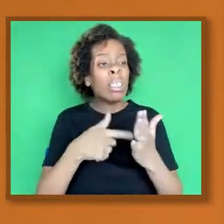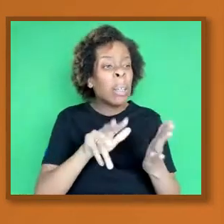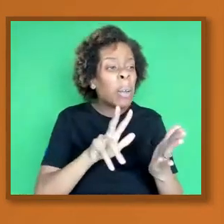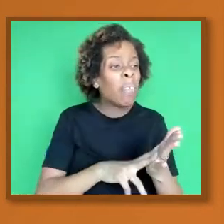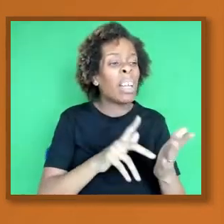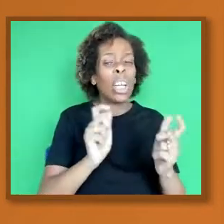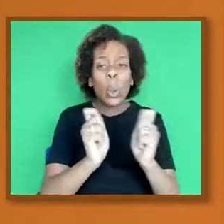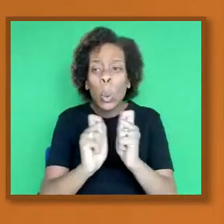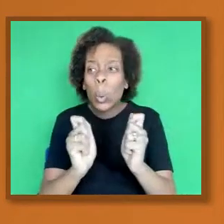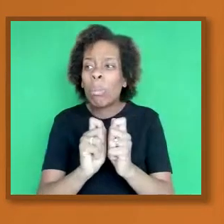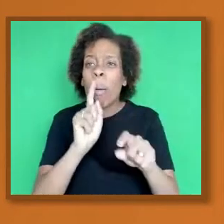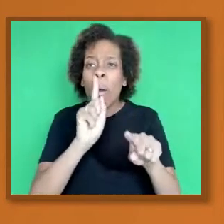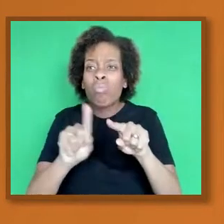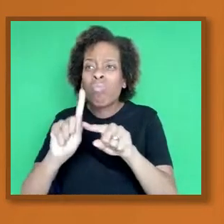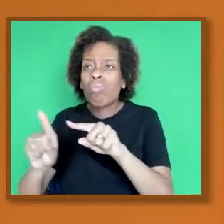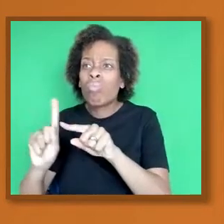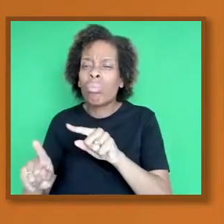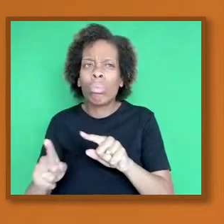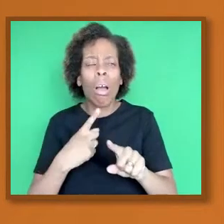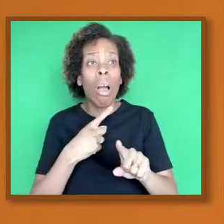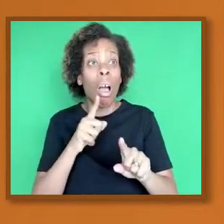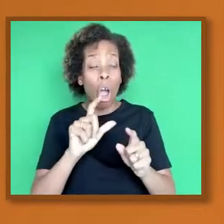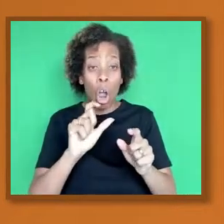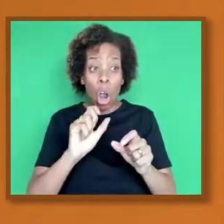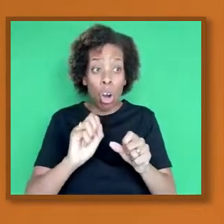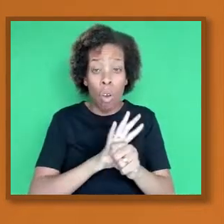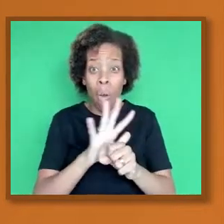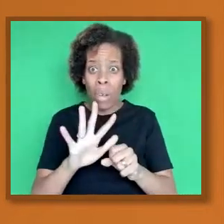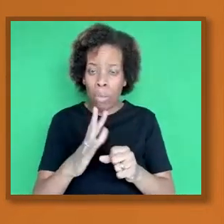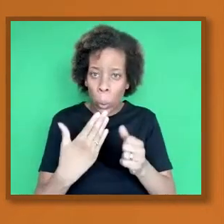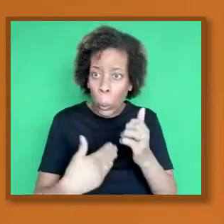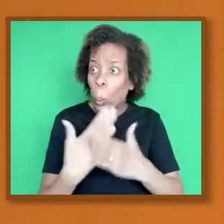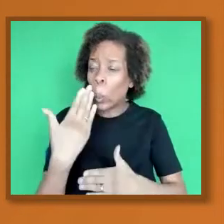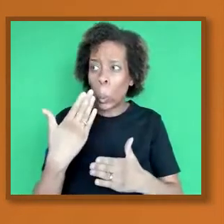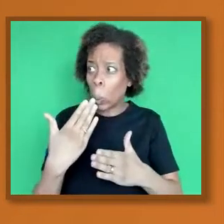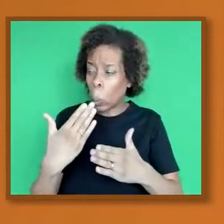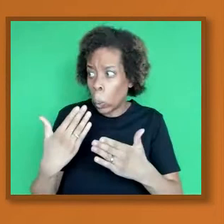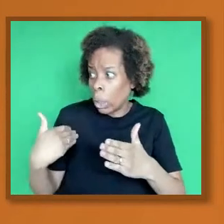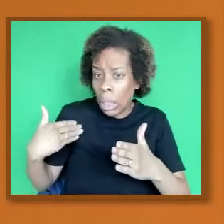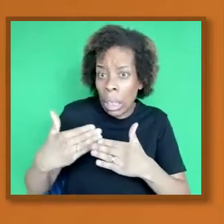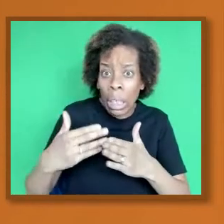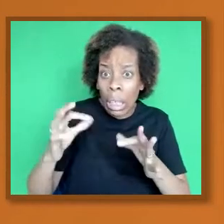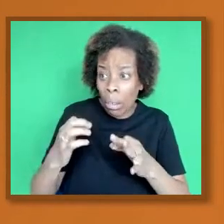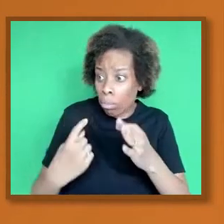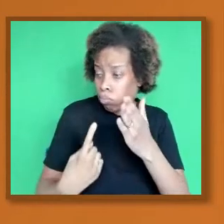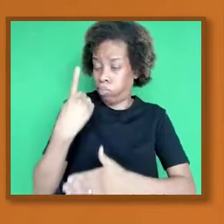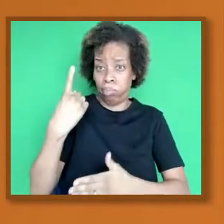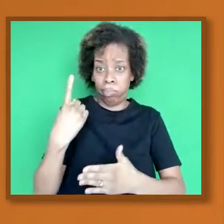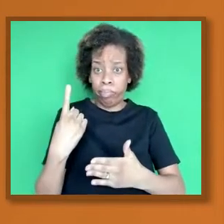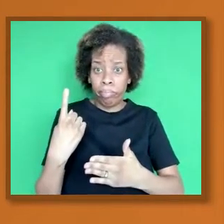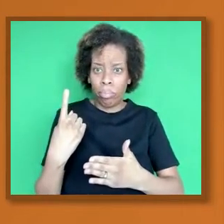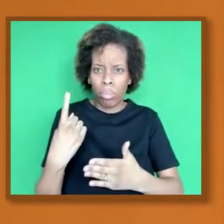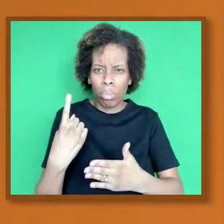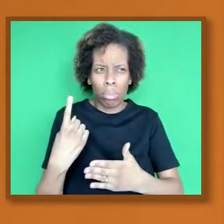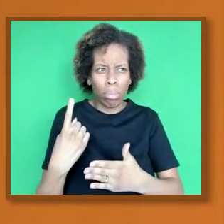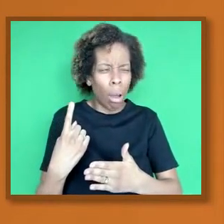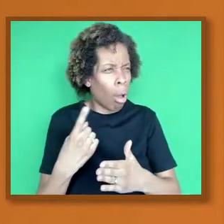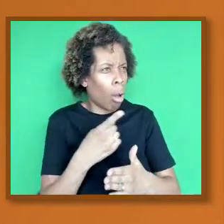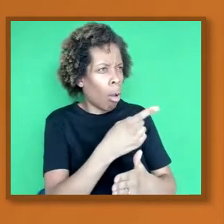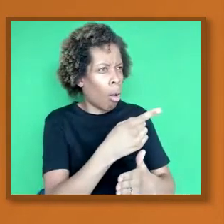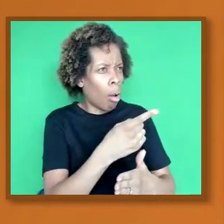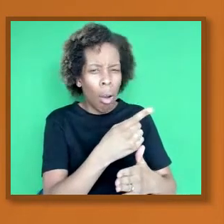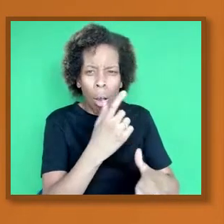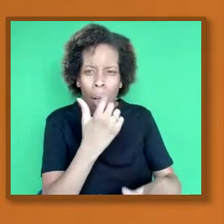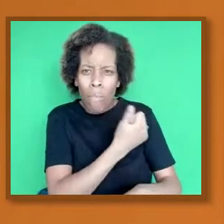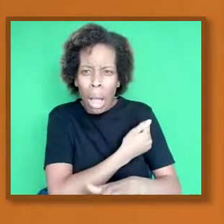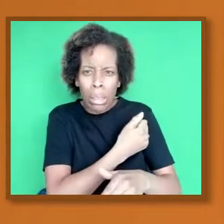So how were they able to develop a vaccine for this new virus in such a short space of time, less than a